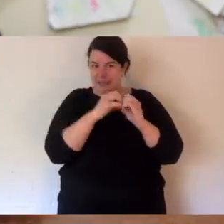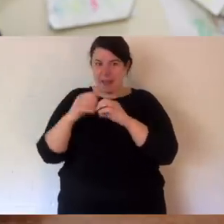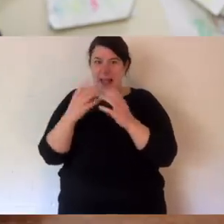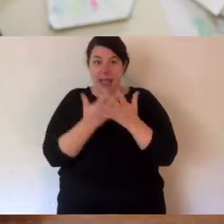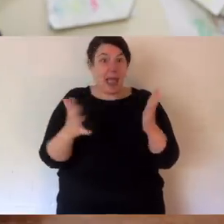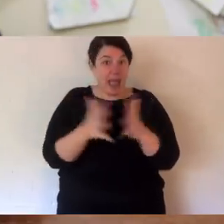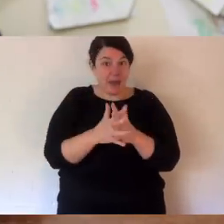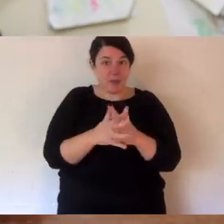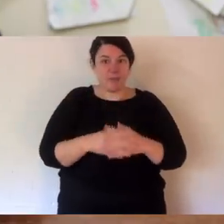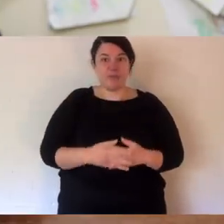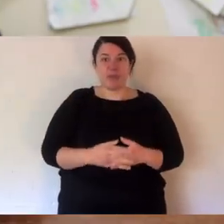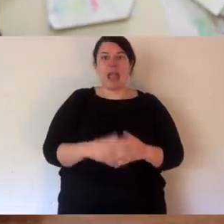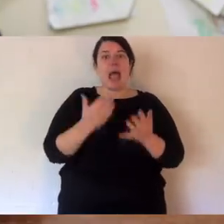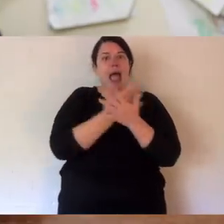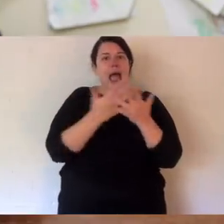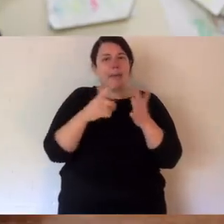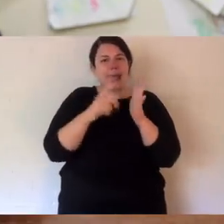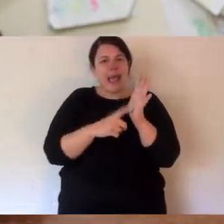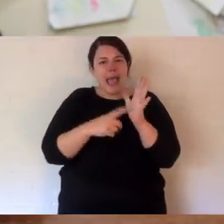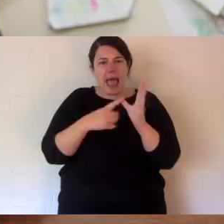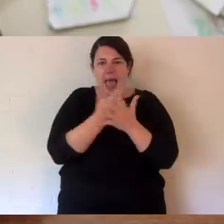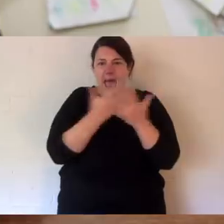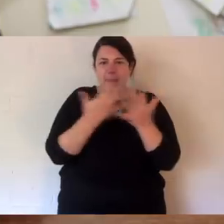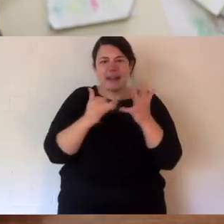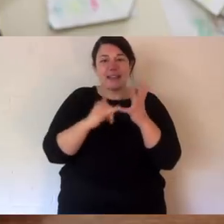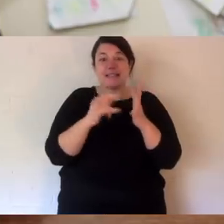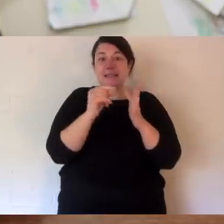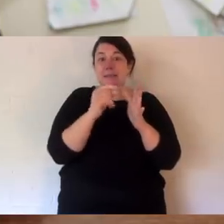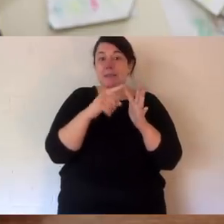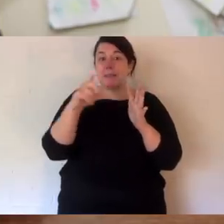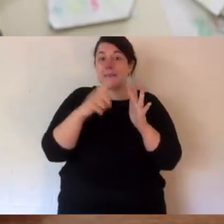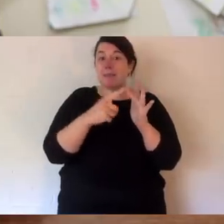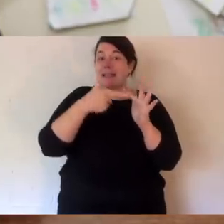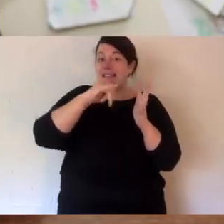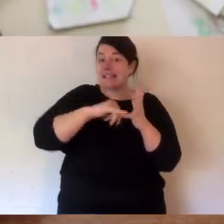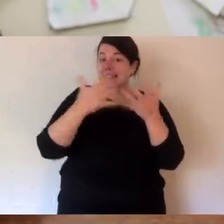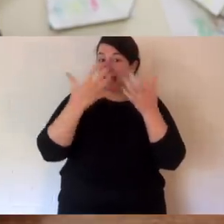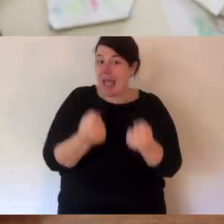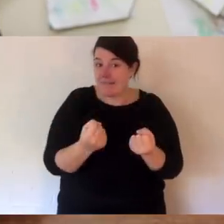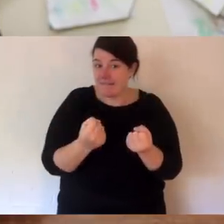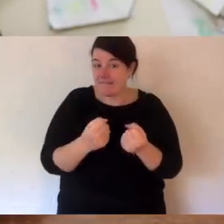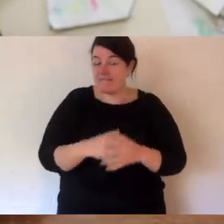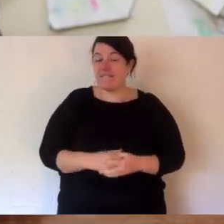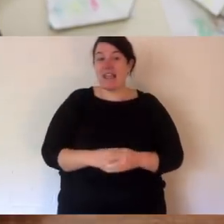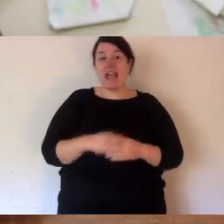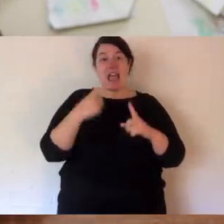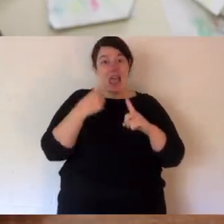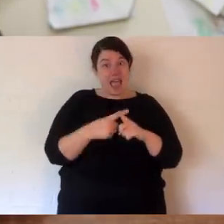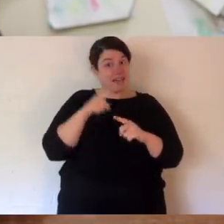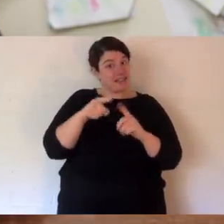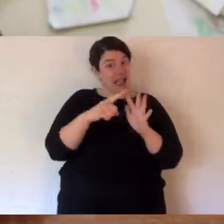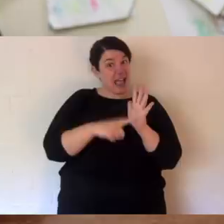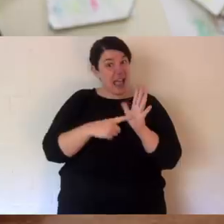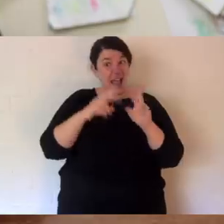Next is, how many species of betong are there in Australia? And the last one is, which states